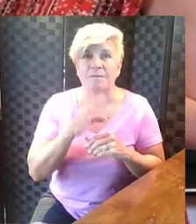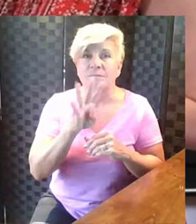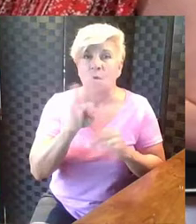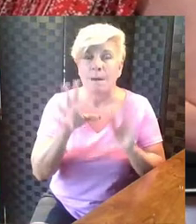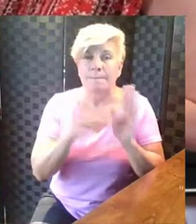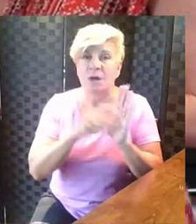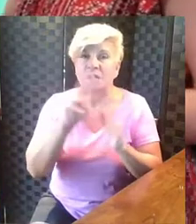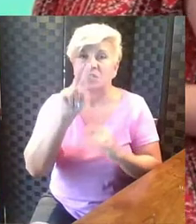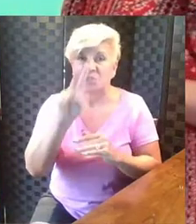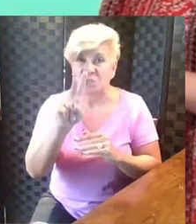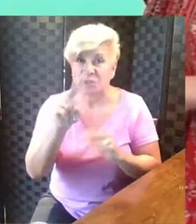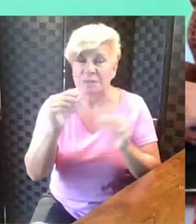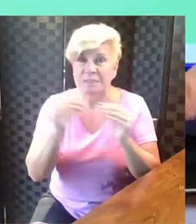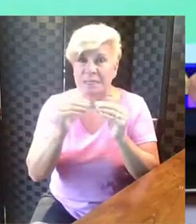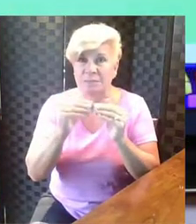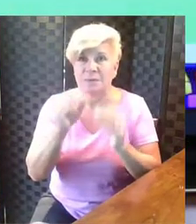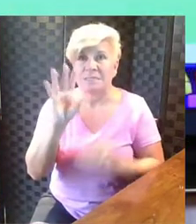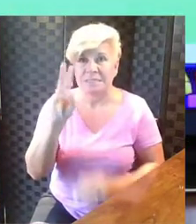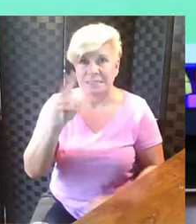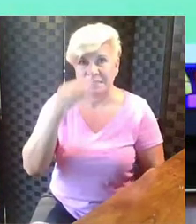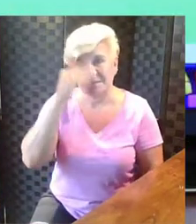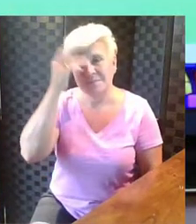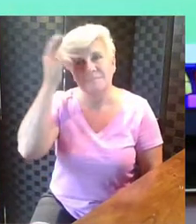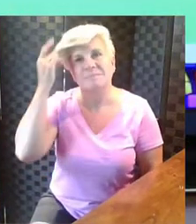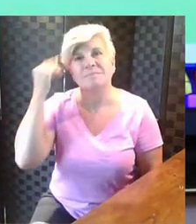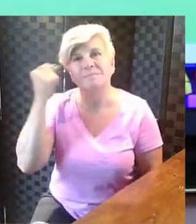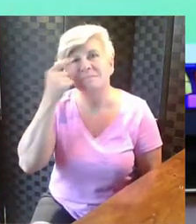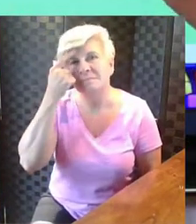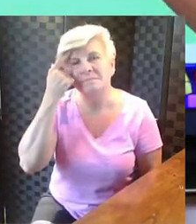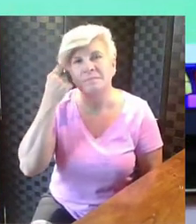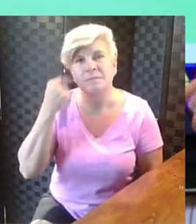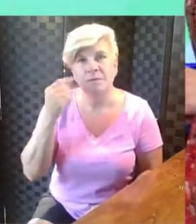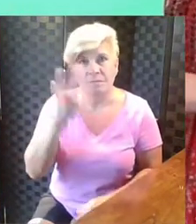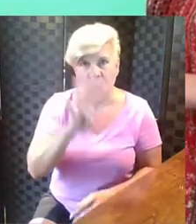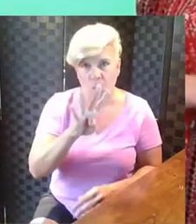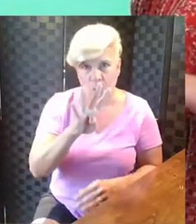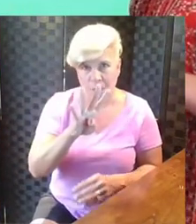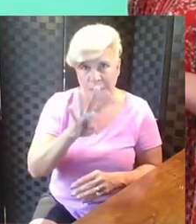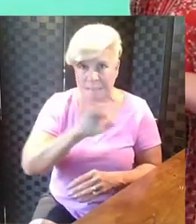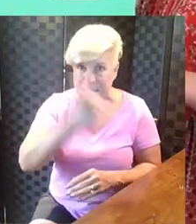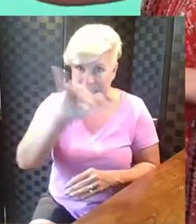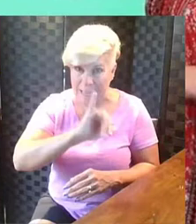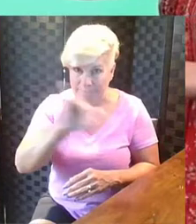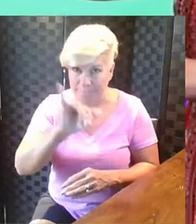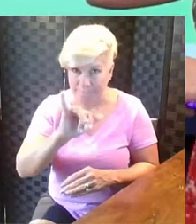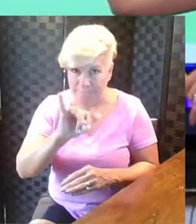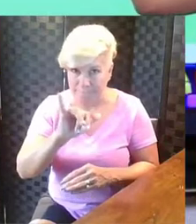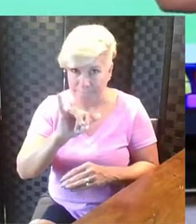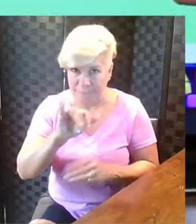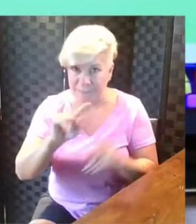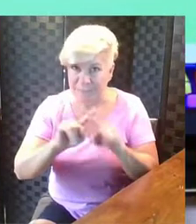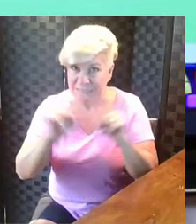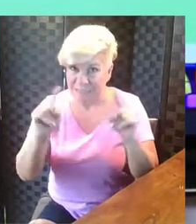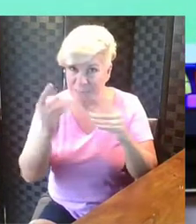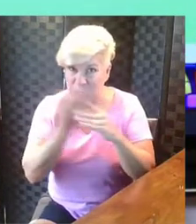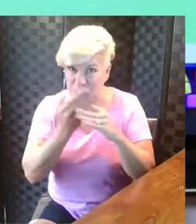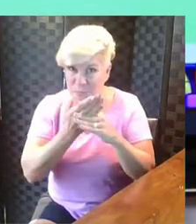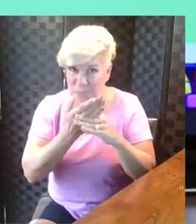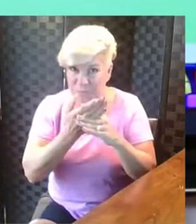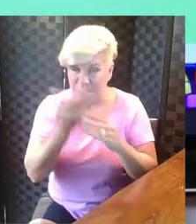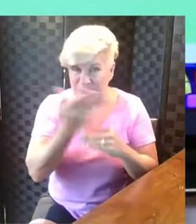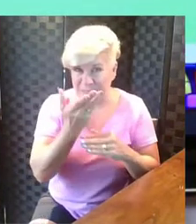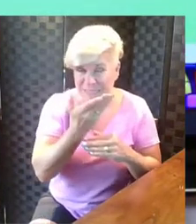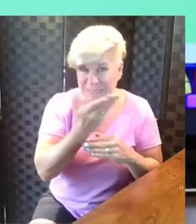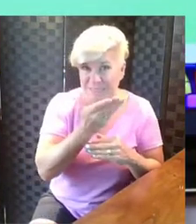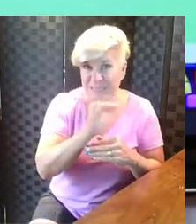plus two equals six. So we know the four that were the same, the difference between the things